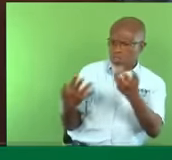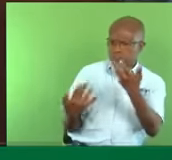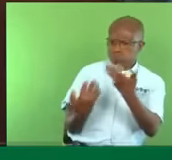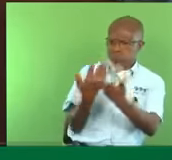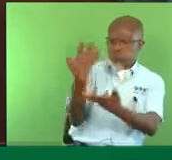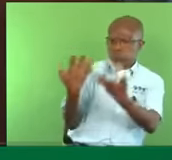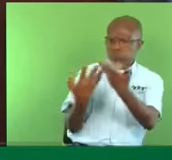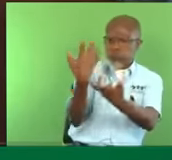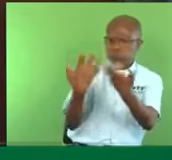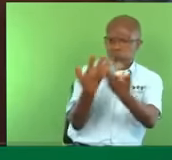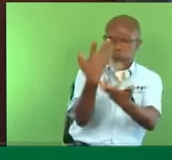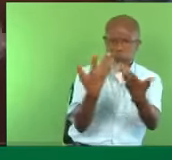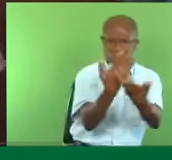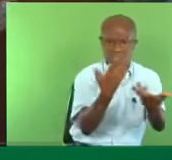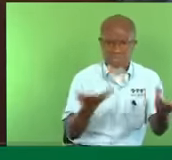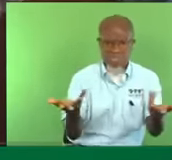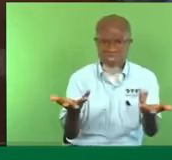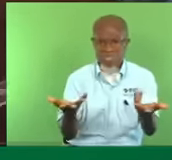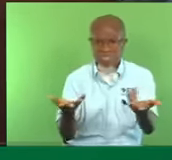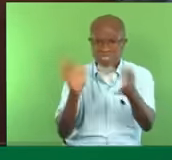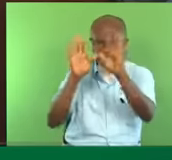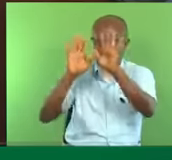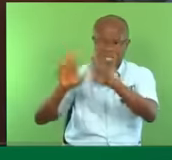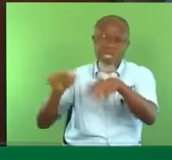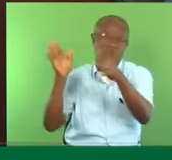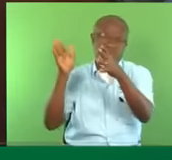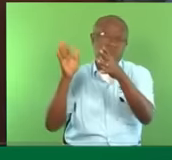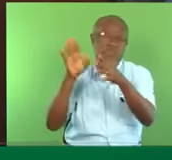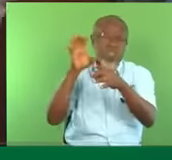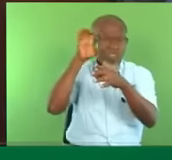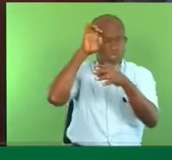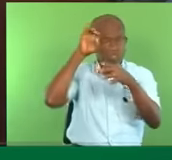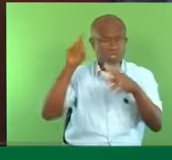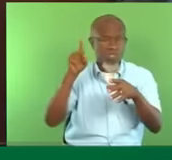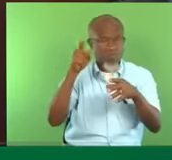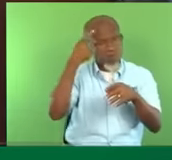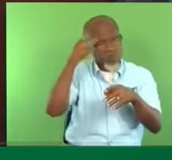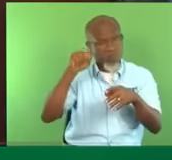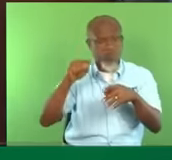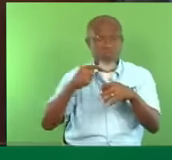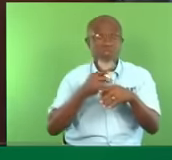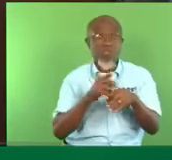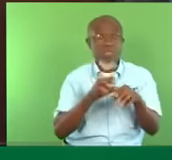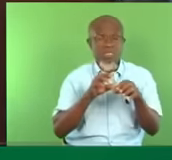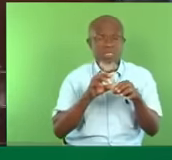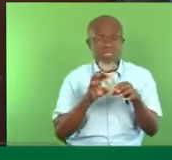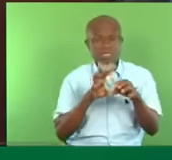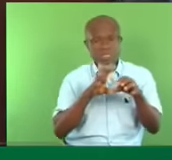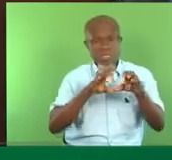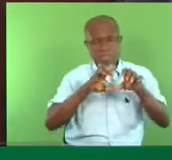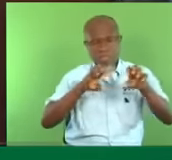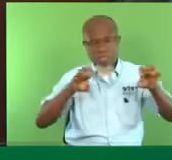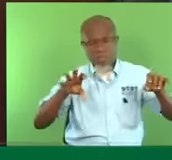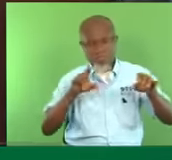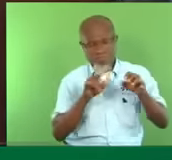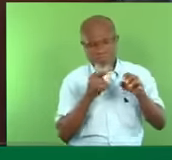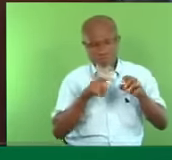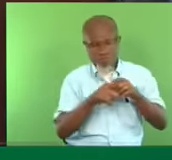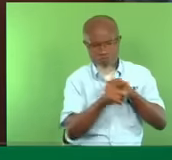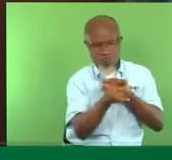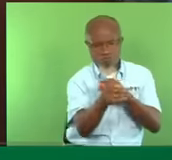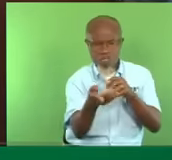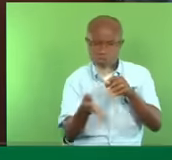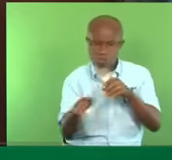Yes, that is how they have left education for Kari Livine to run all over. I mean, the